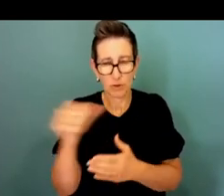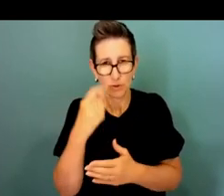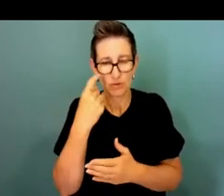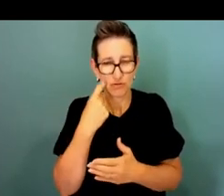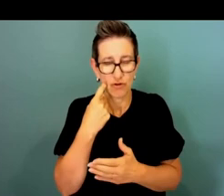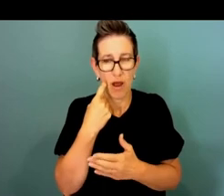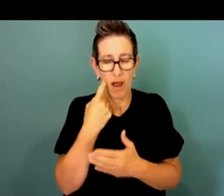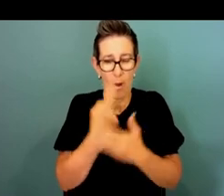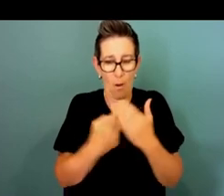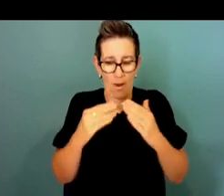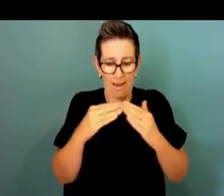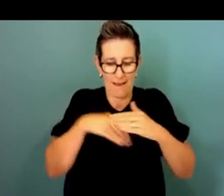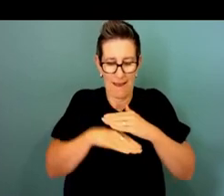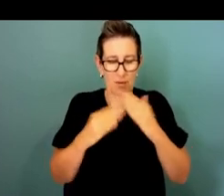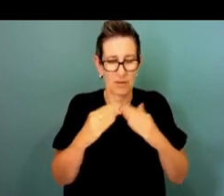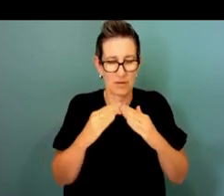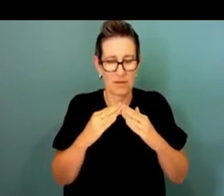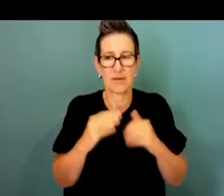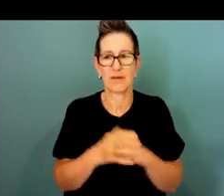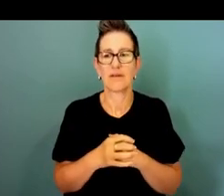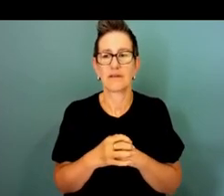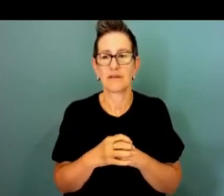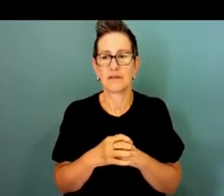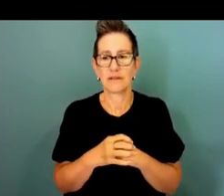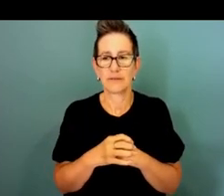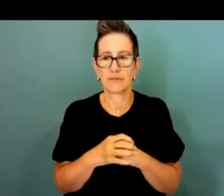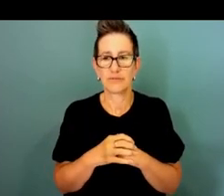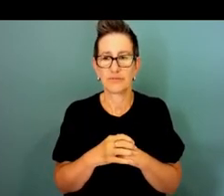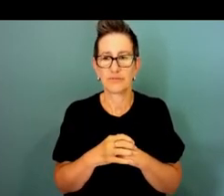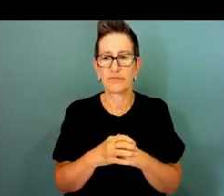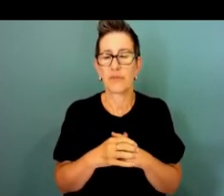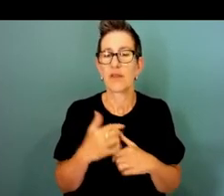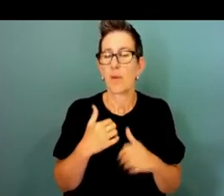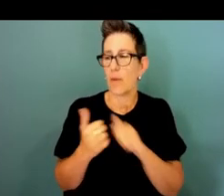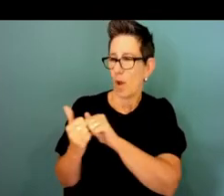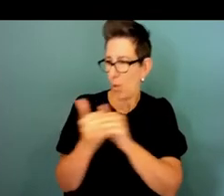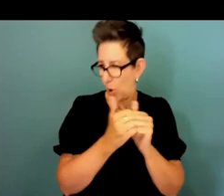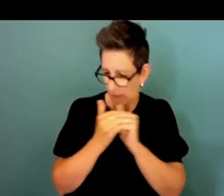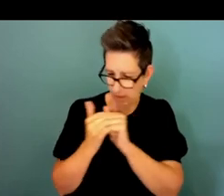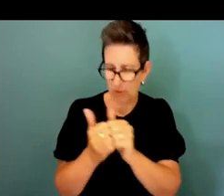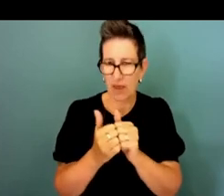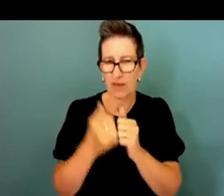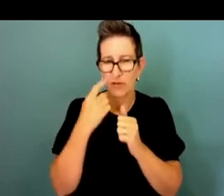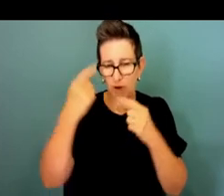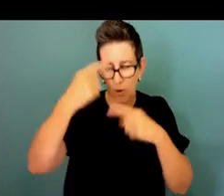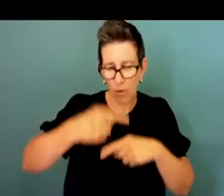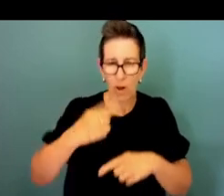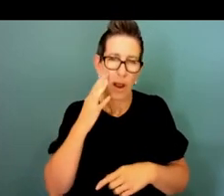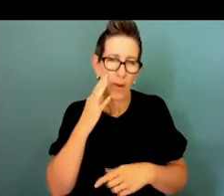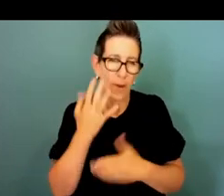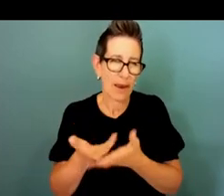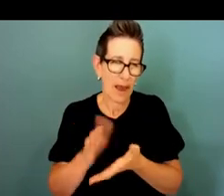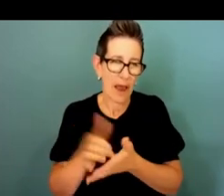consultants and that's something the APSC is working on with finance and with PM&C and that'll look at guidance about